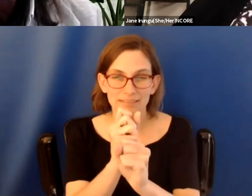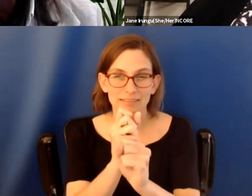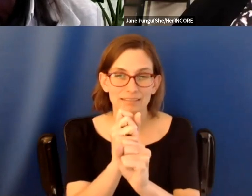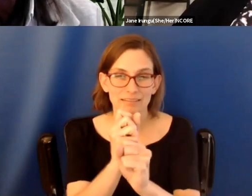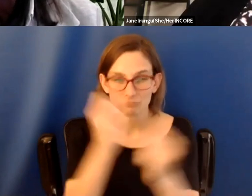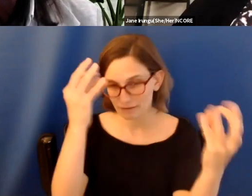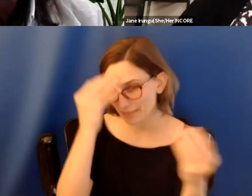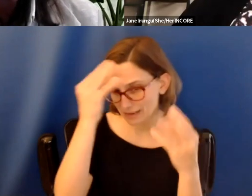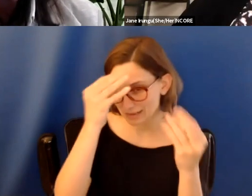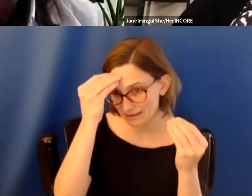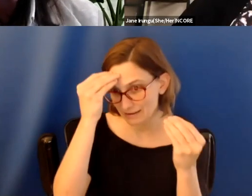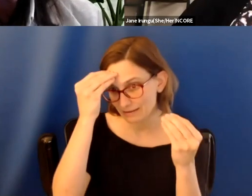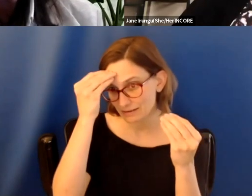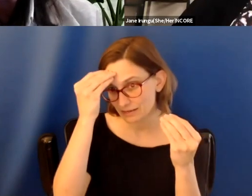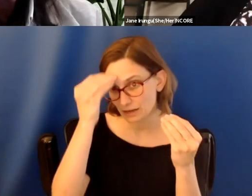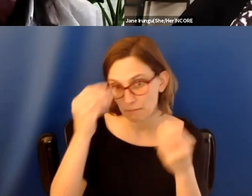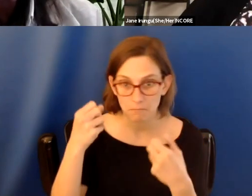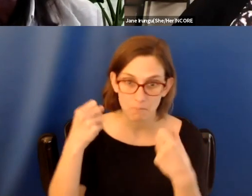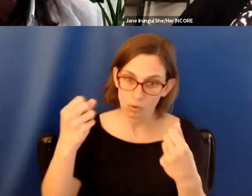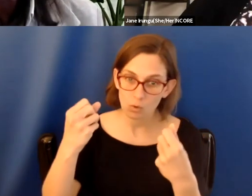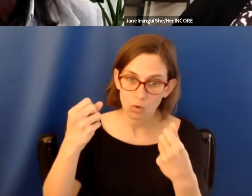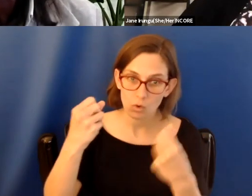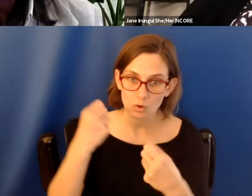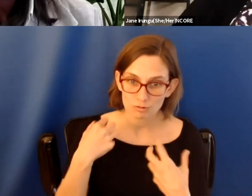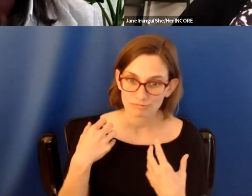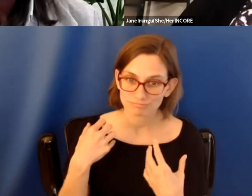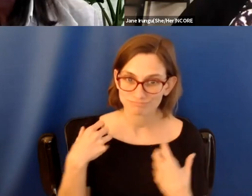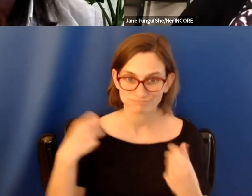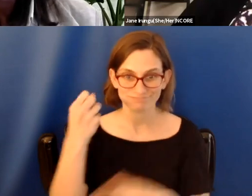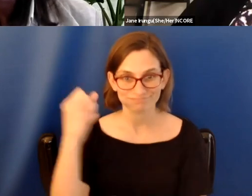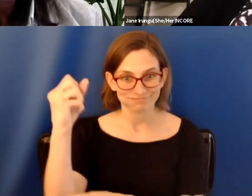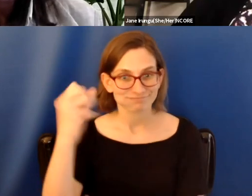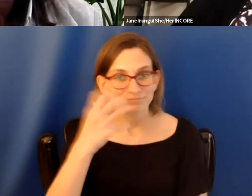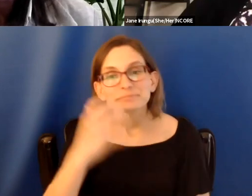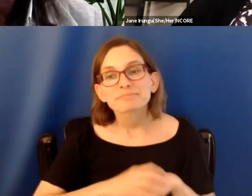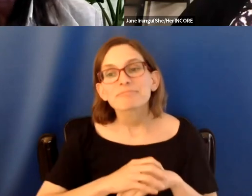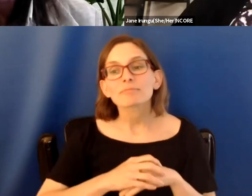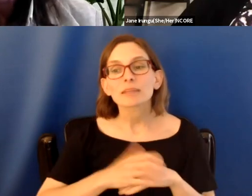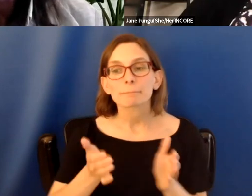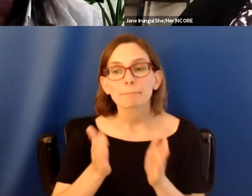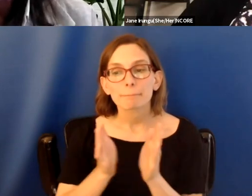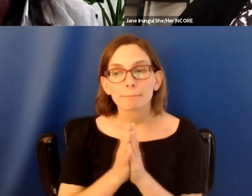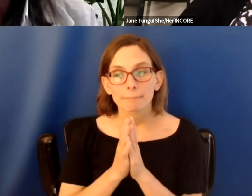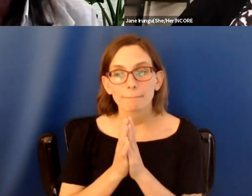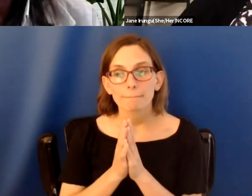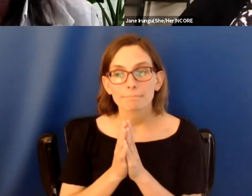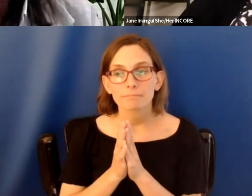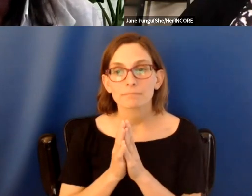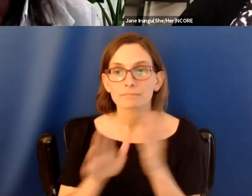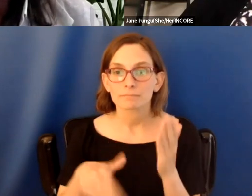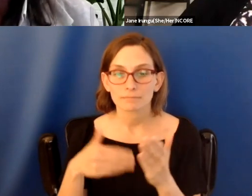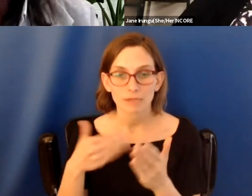reflective. It was bold. It was courageous. So I am asking all attendees, please